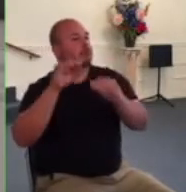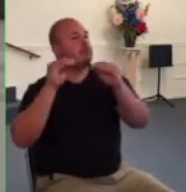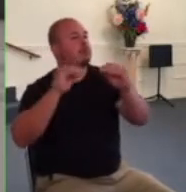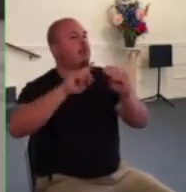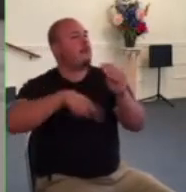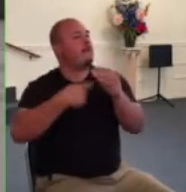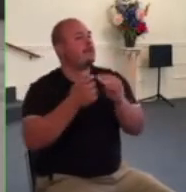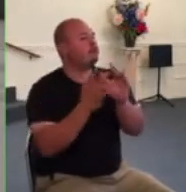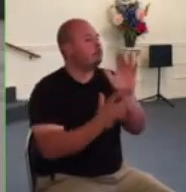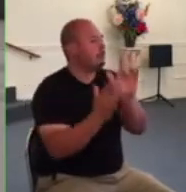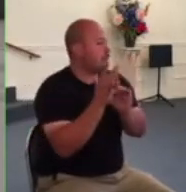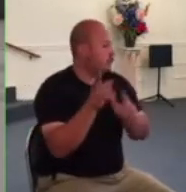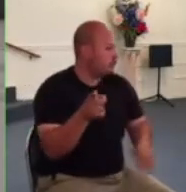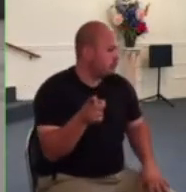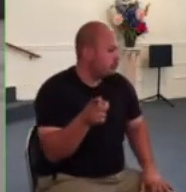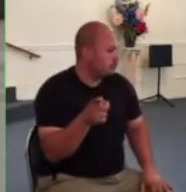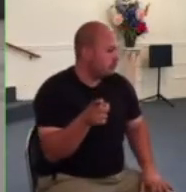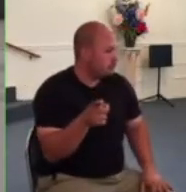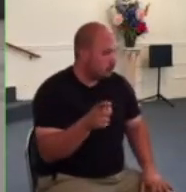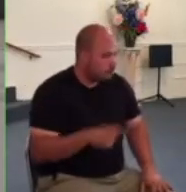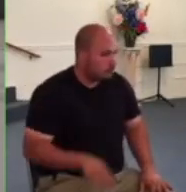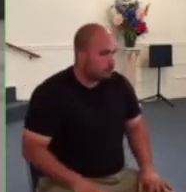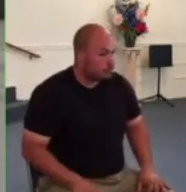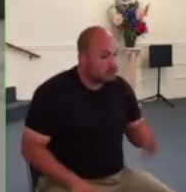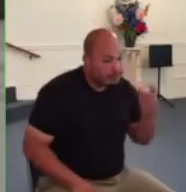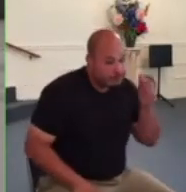each in its own situation